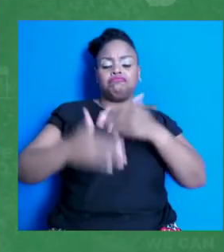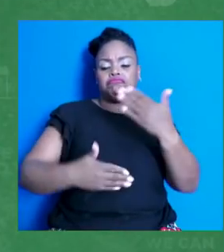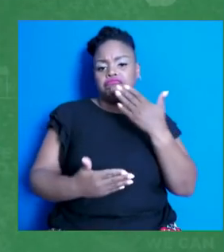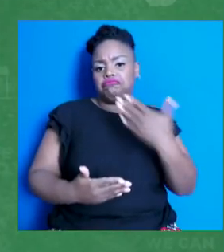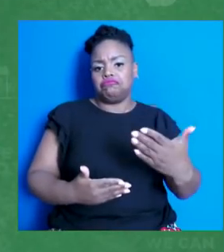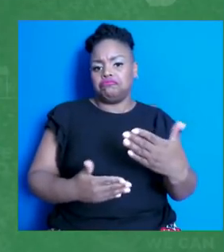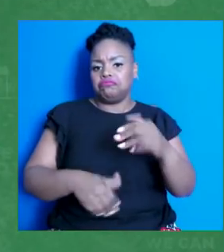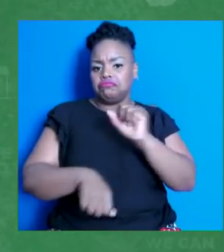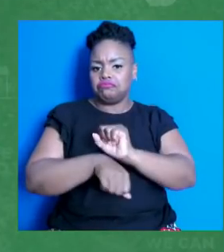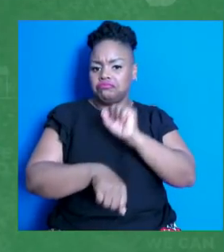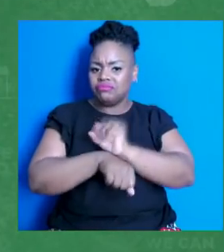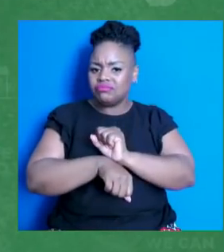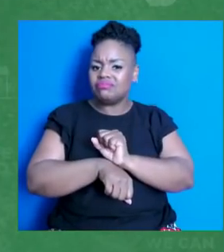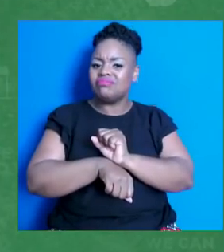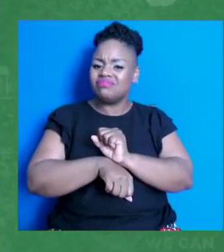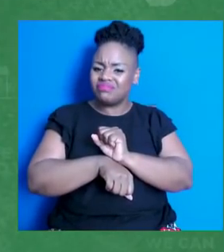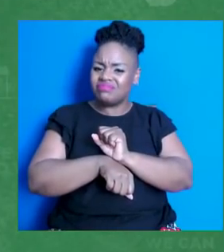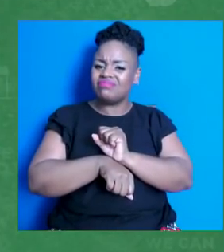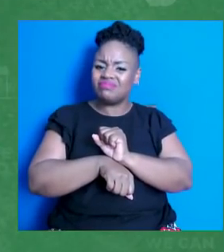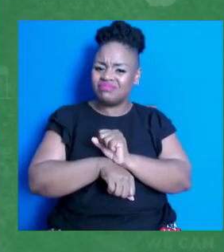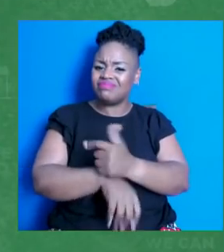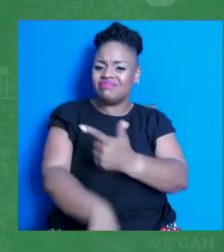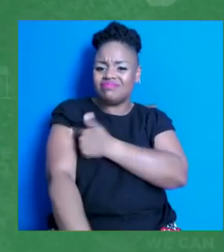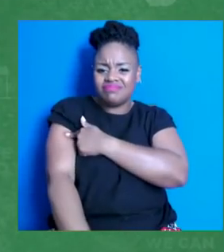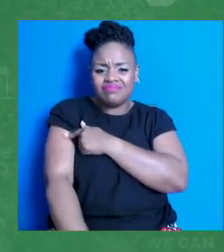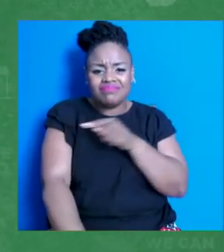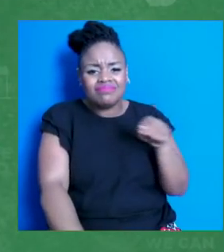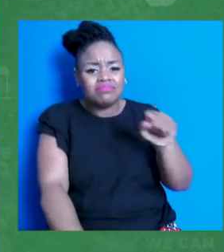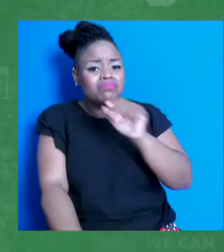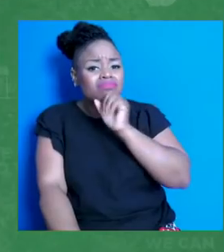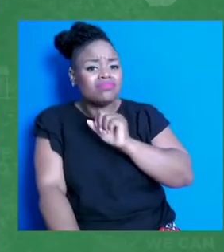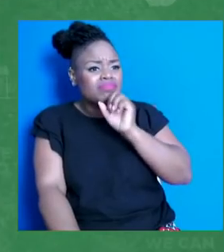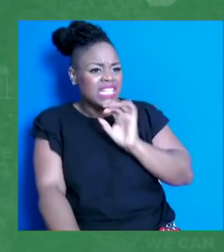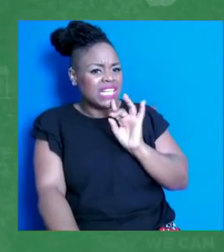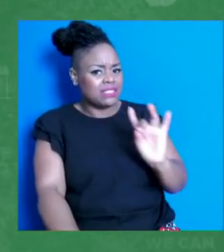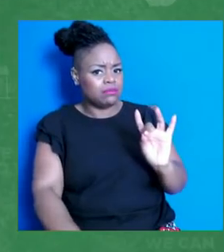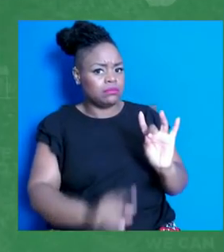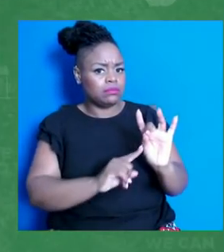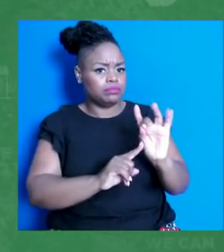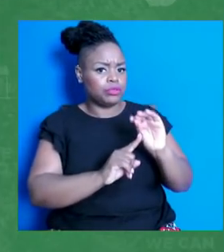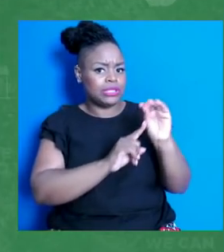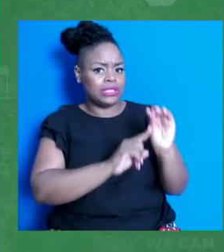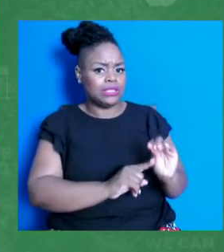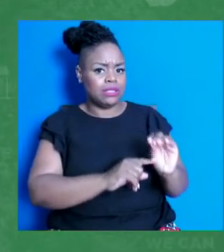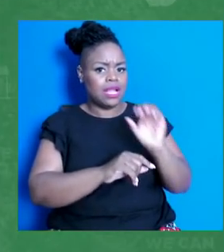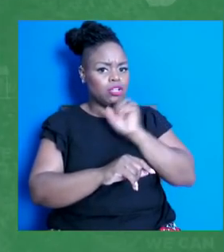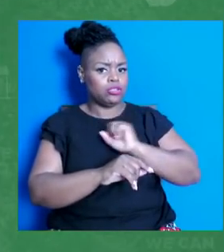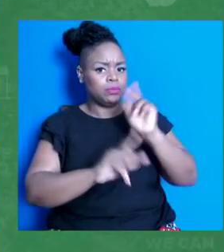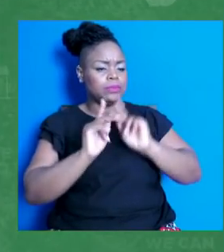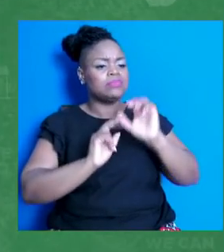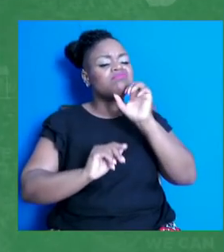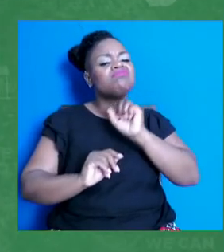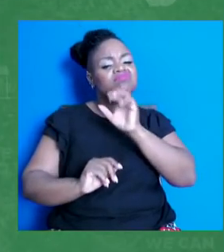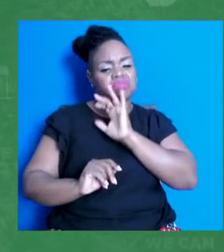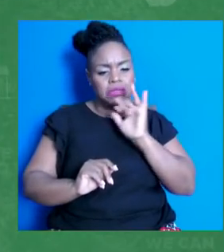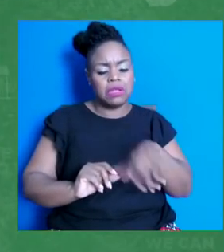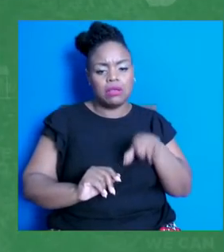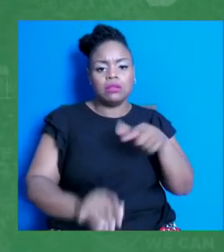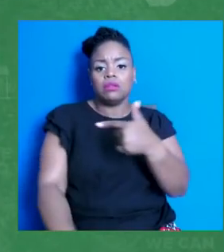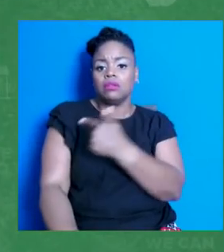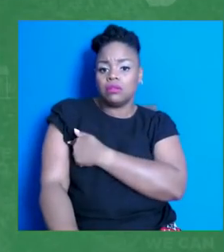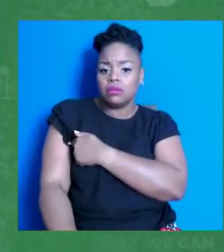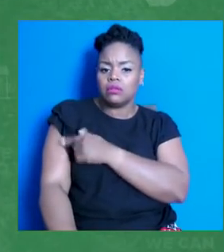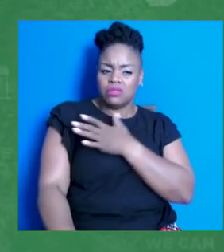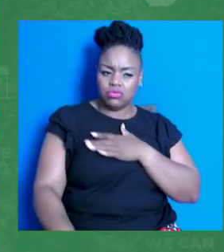elderly vaccinated. More than 85 percent of them are vaccinated, which means when you look now, relatively speaking, the